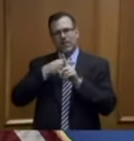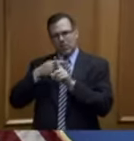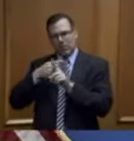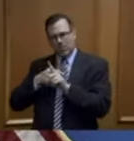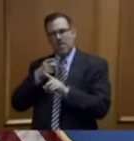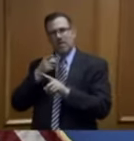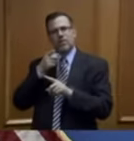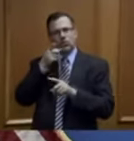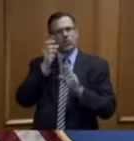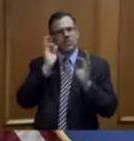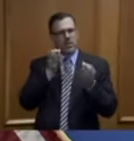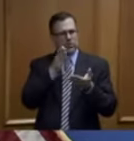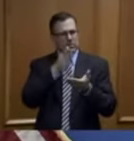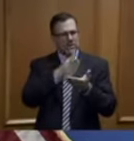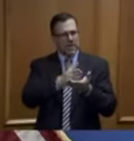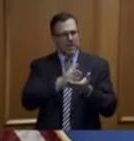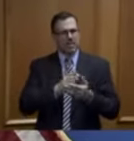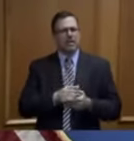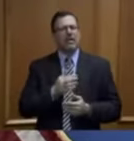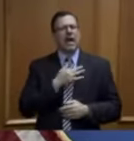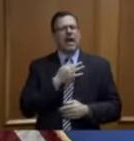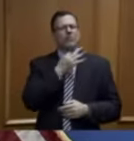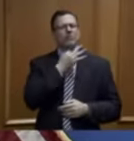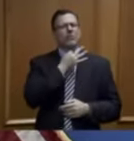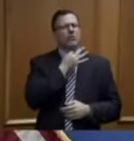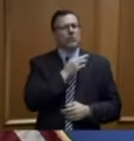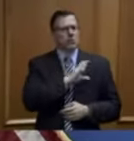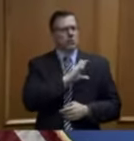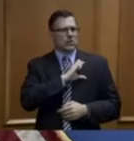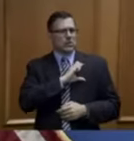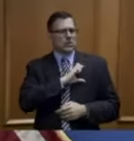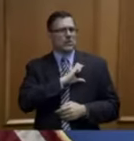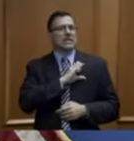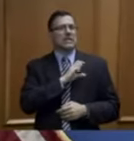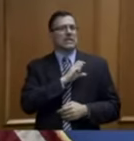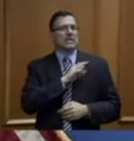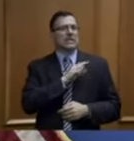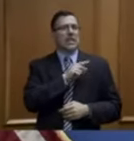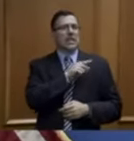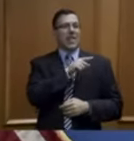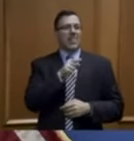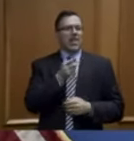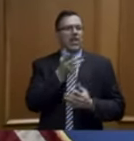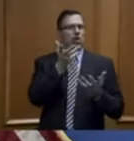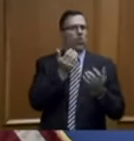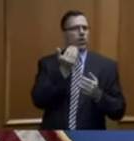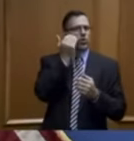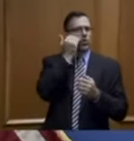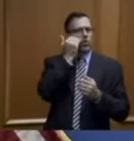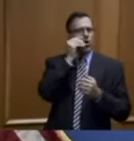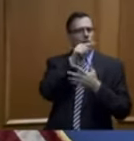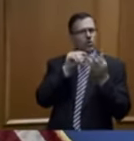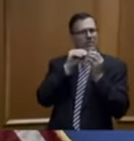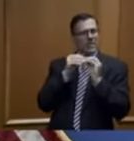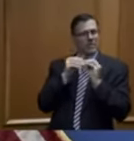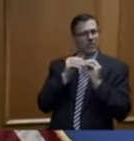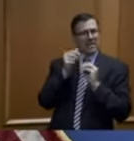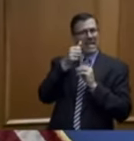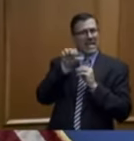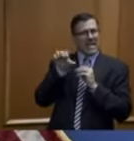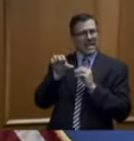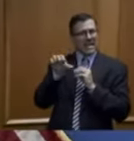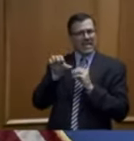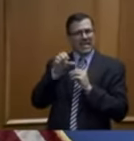what kind of feedback you've gotten from law enforcement who asked your administration to provide this data saying that was really needy. I'm curious if you've gotten any feedback,